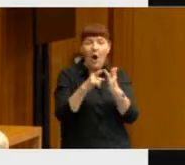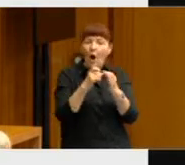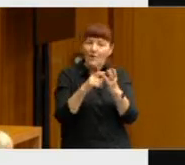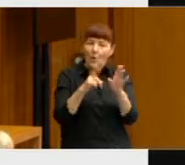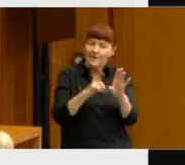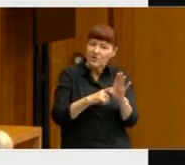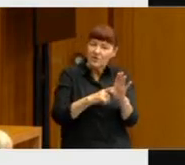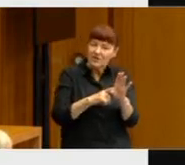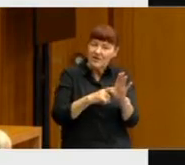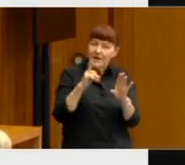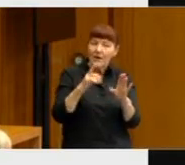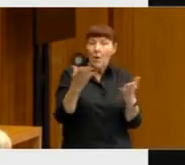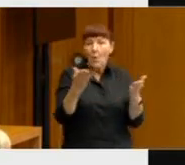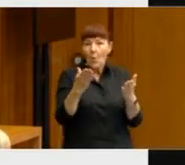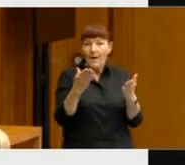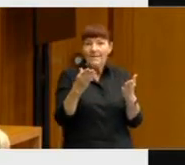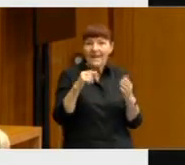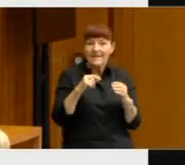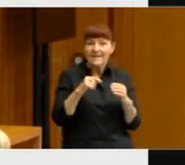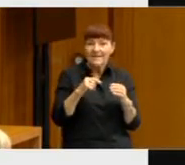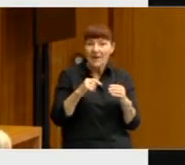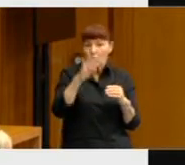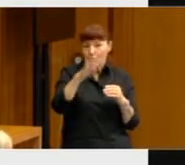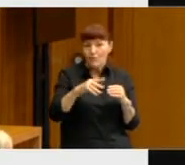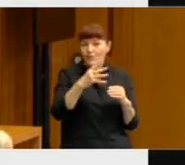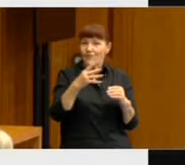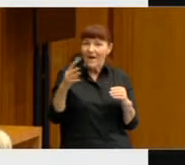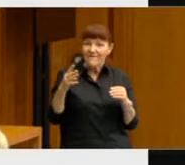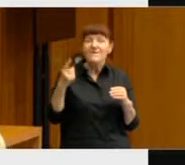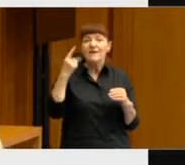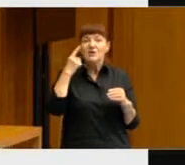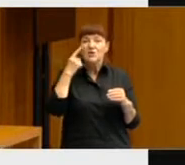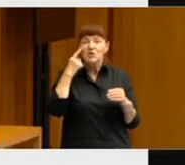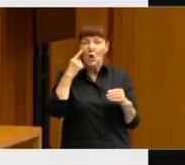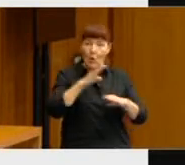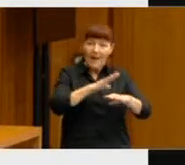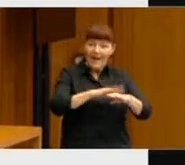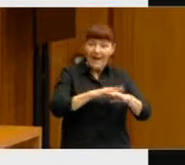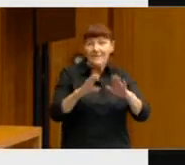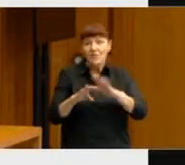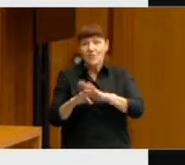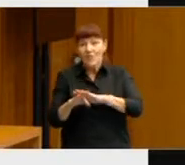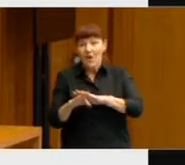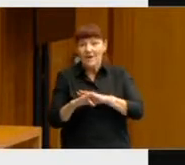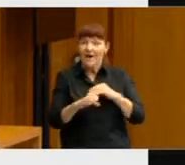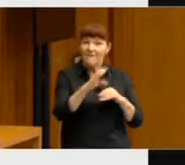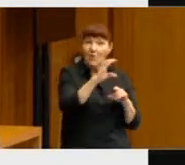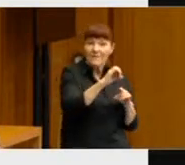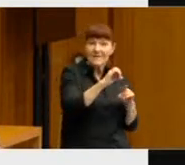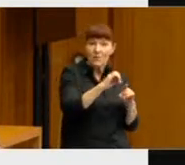where people place themselves on average on a left to right scale from 0 to 10.